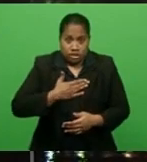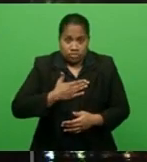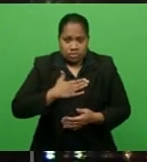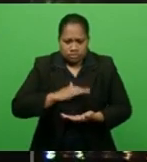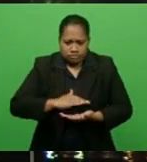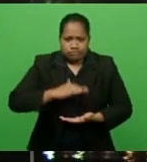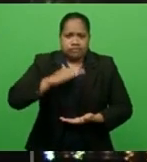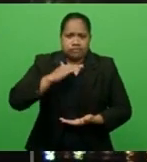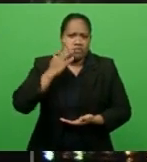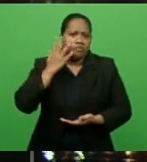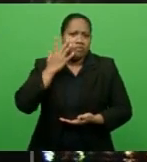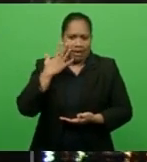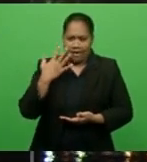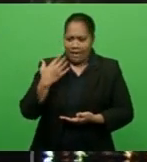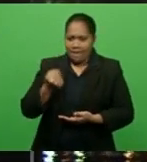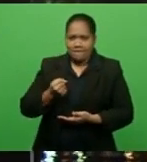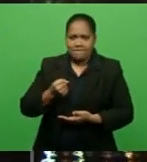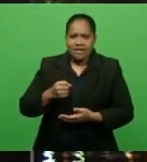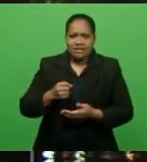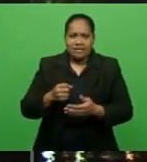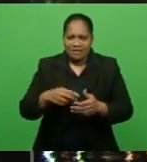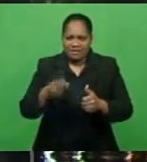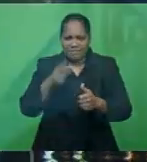surrounded by soccer-crazy fans.